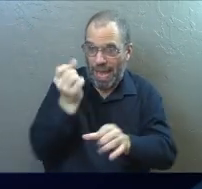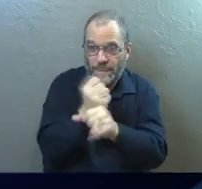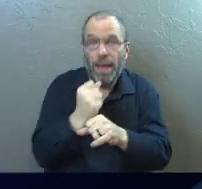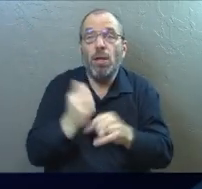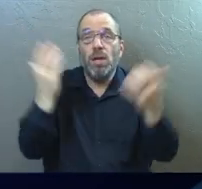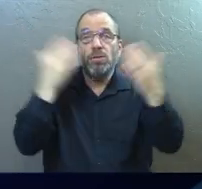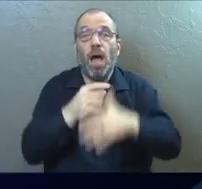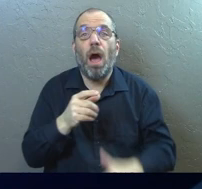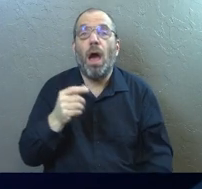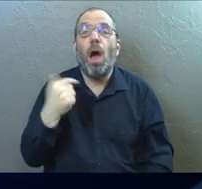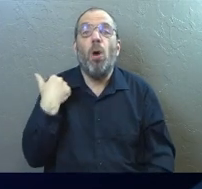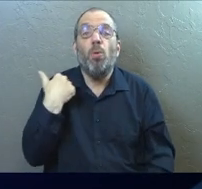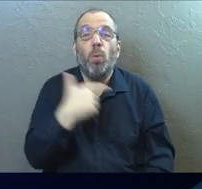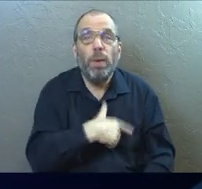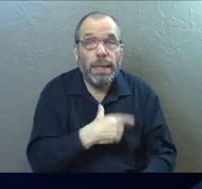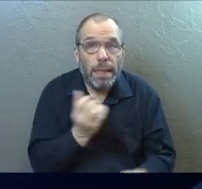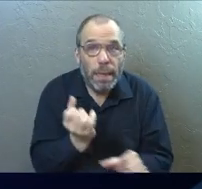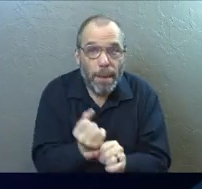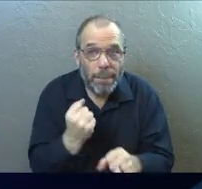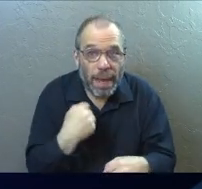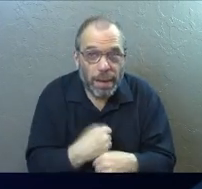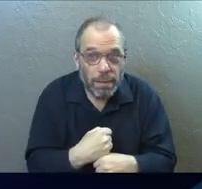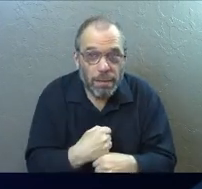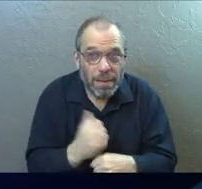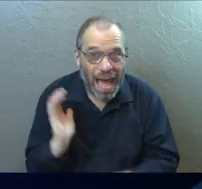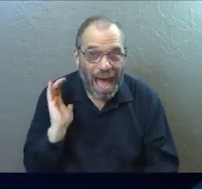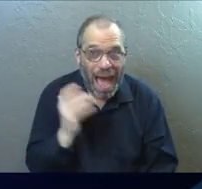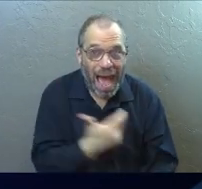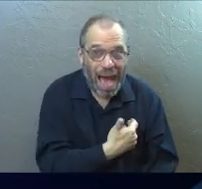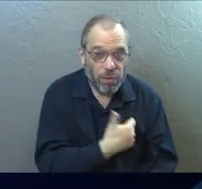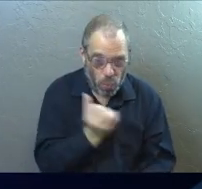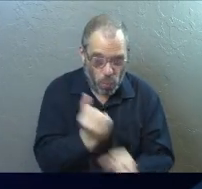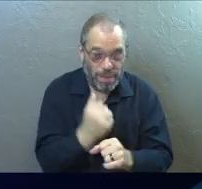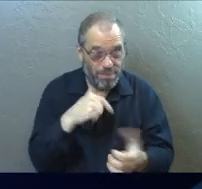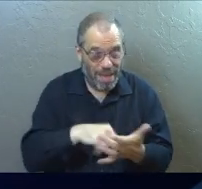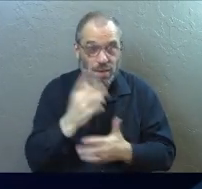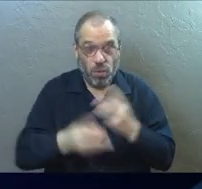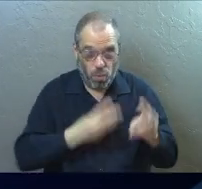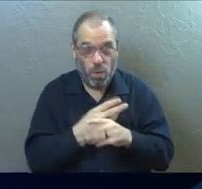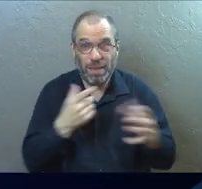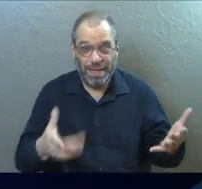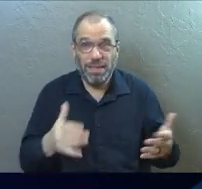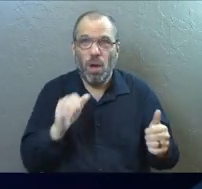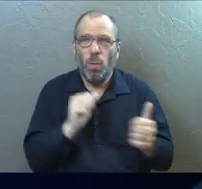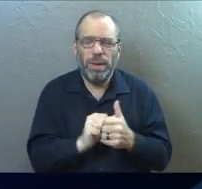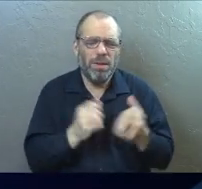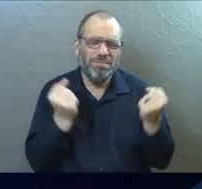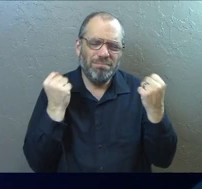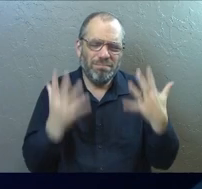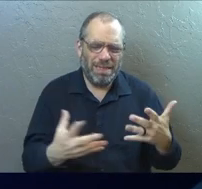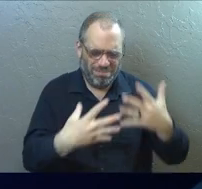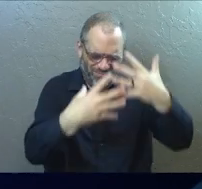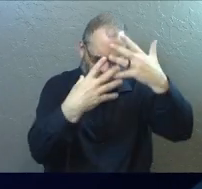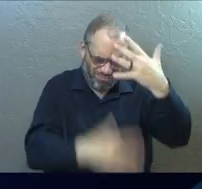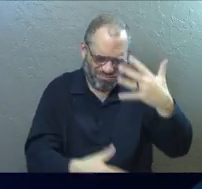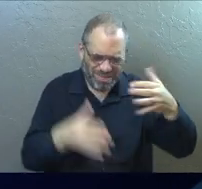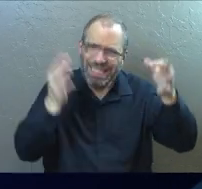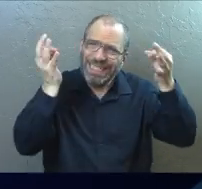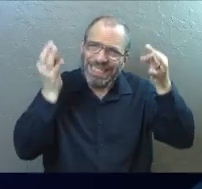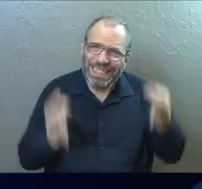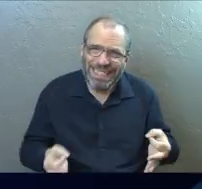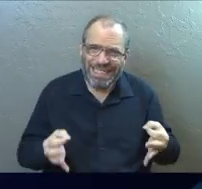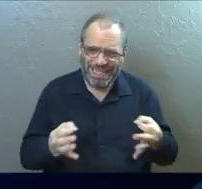It is the darkness that we created. We made it this way with those countless choices.